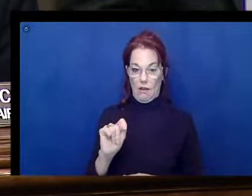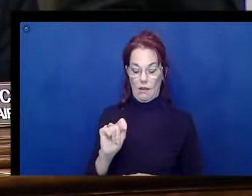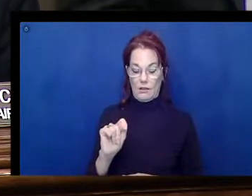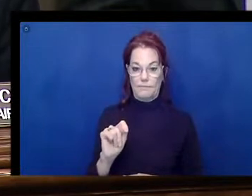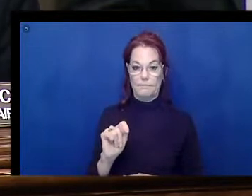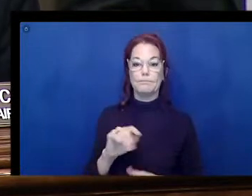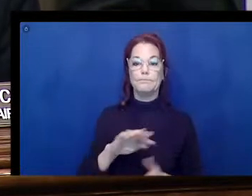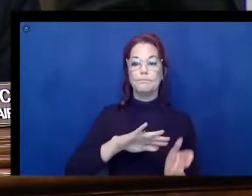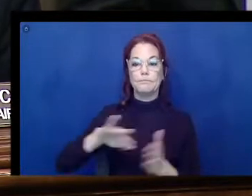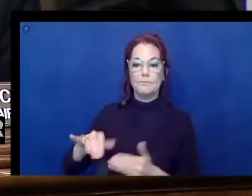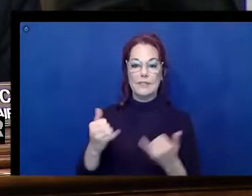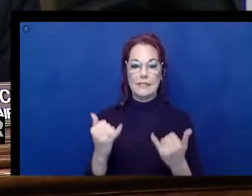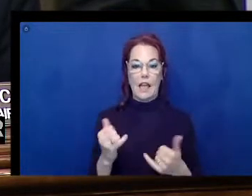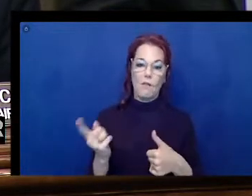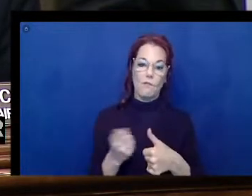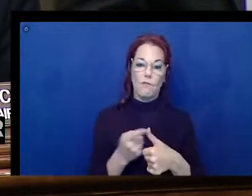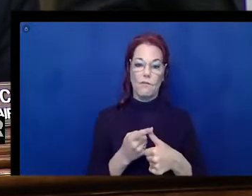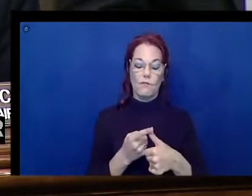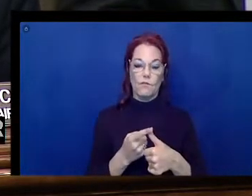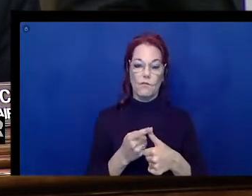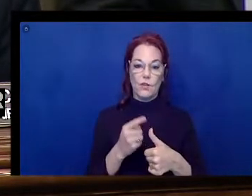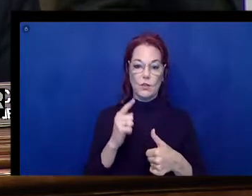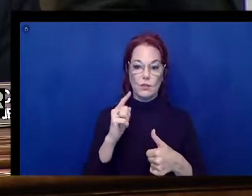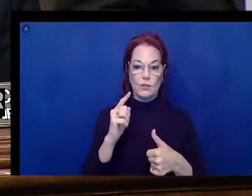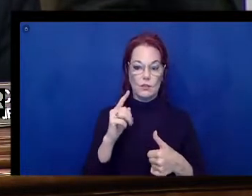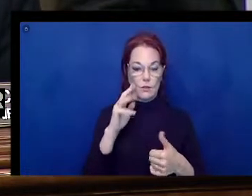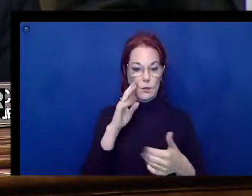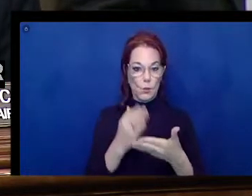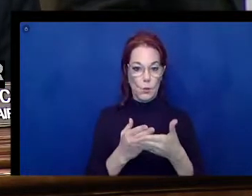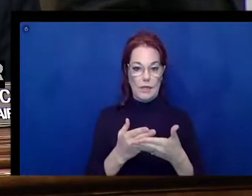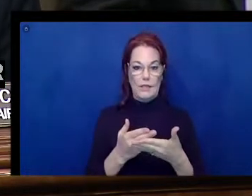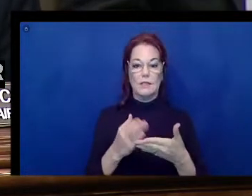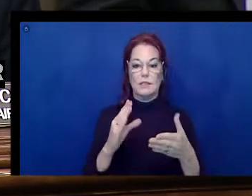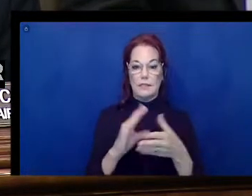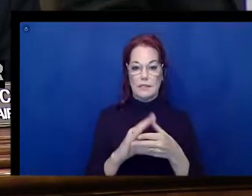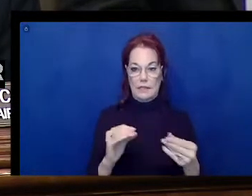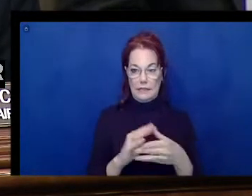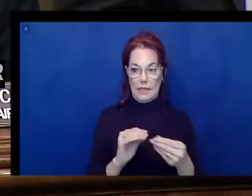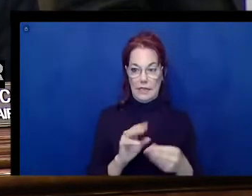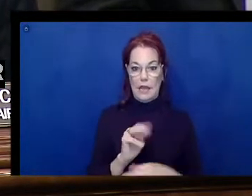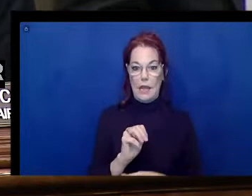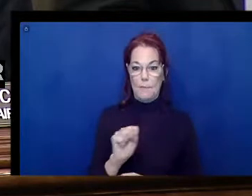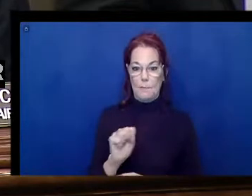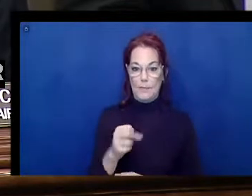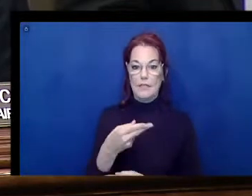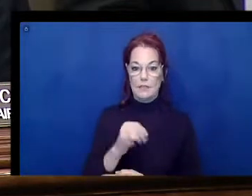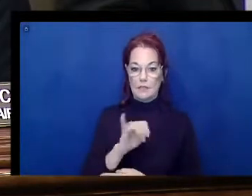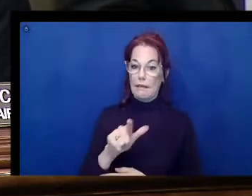witness statement. That is Ms. Hill. And Ms. Hill, you may begin.